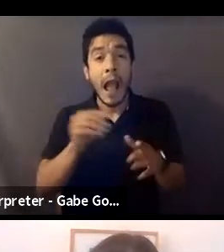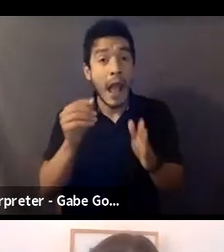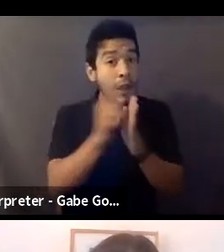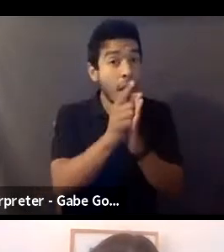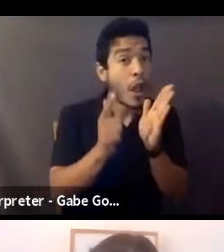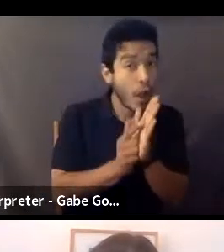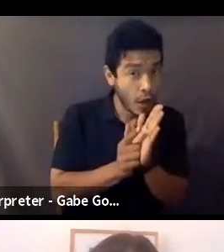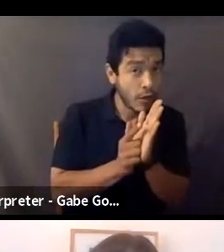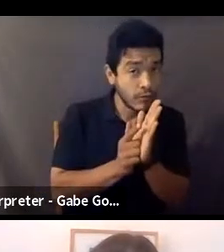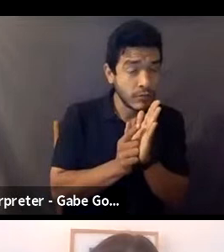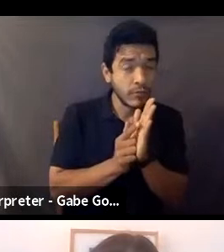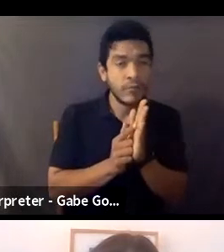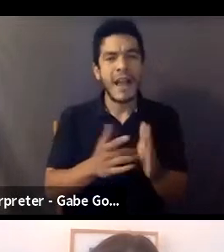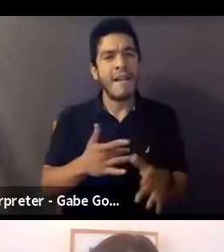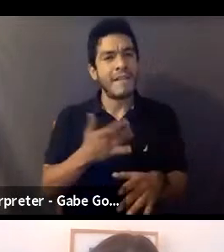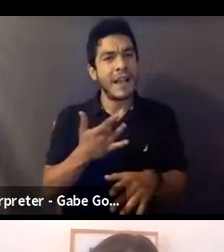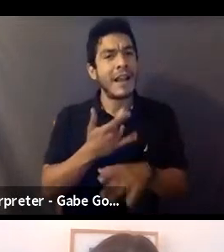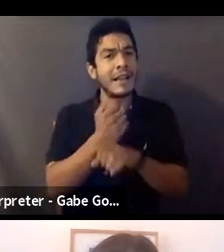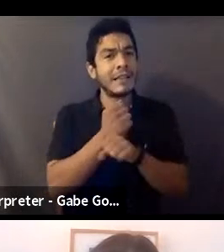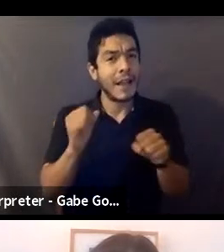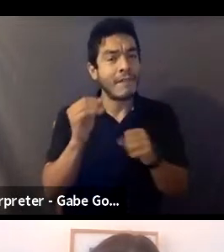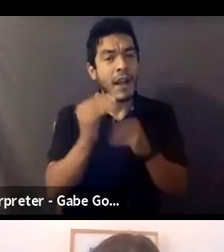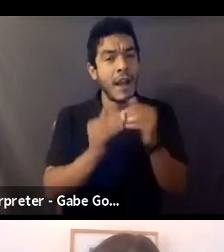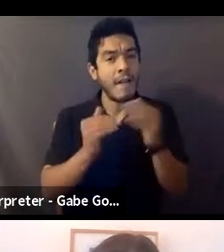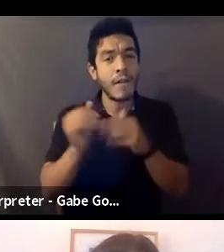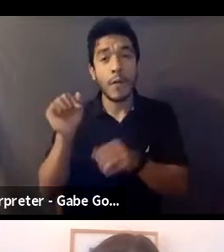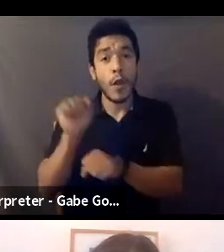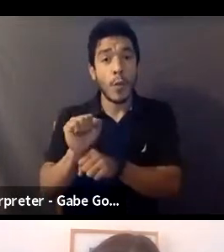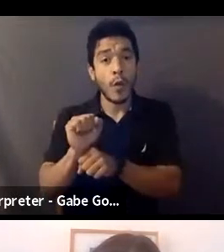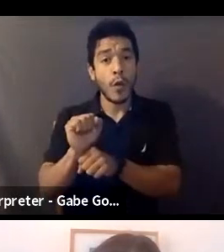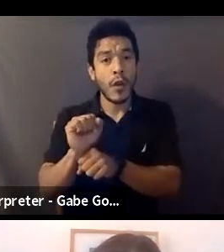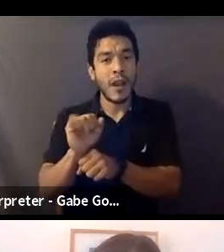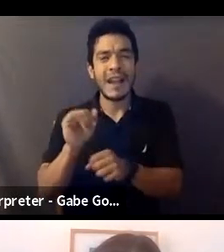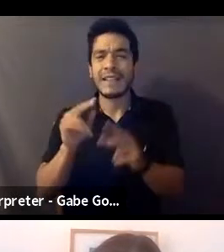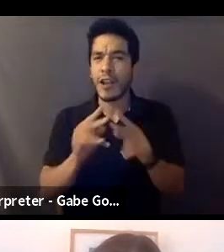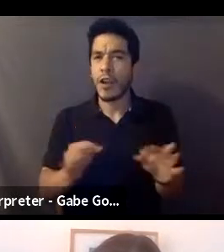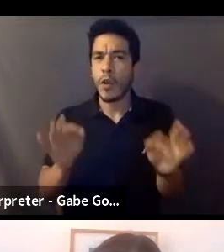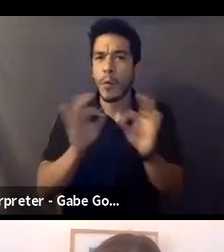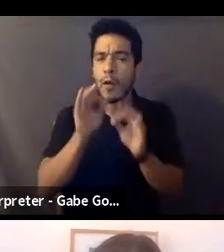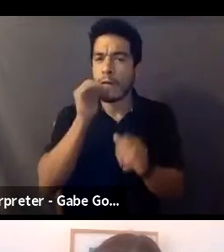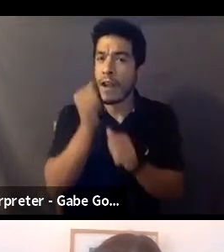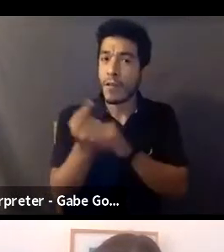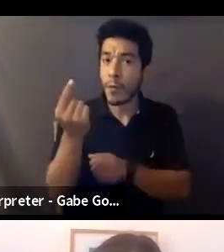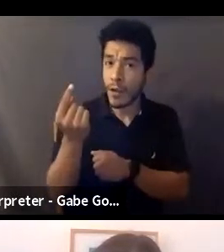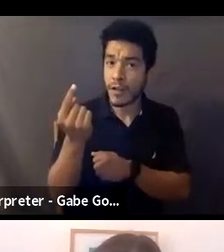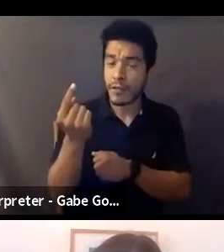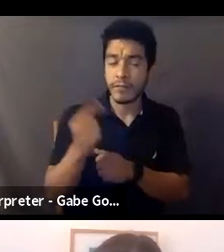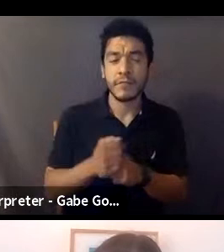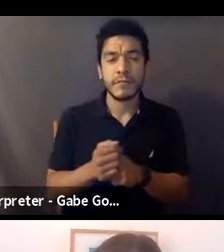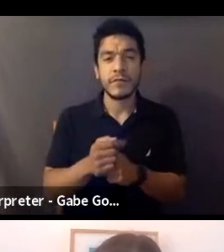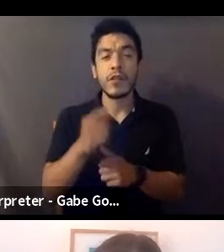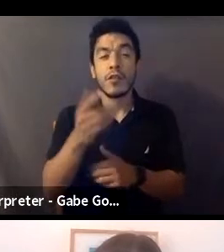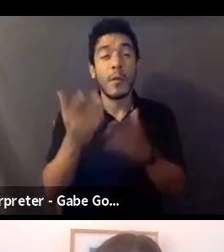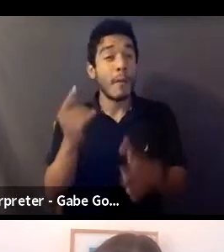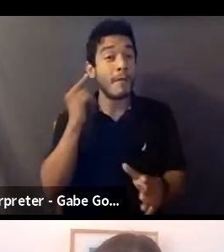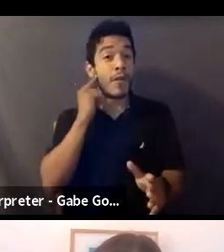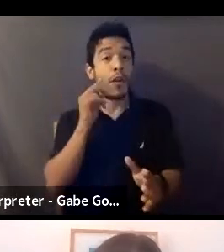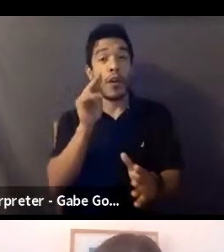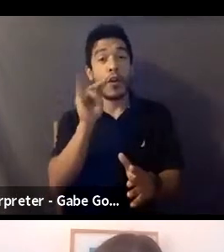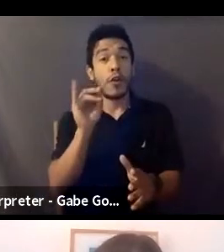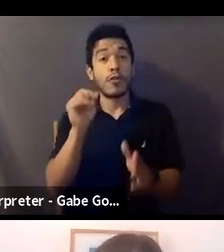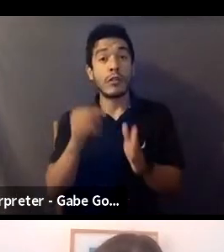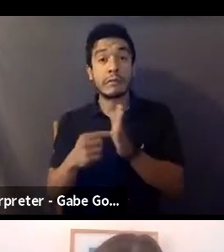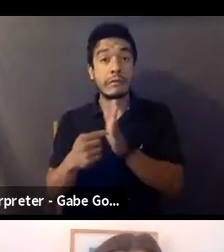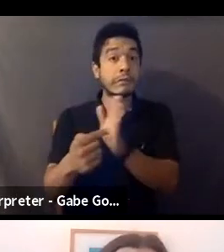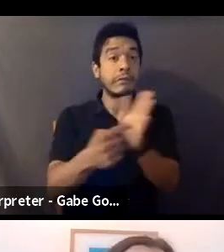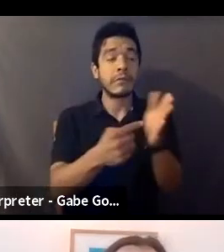enough. Feeling safe and comfortable at work is imperative for everyone. So you may have heard that the union recently unveiled several